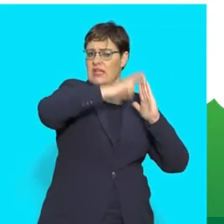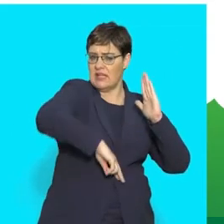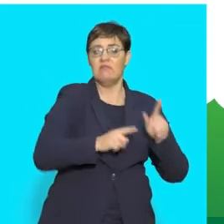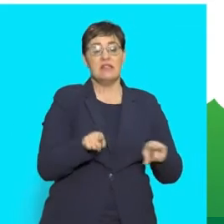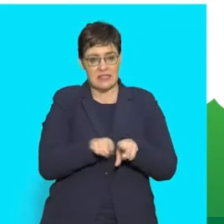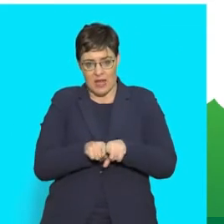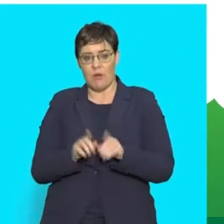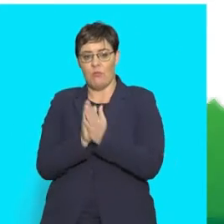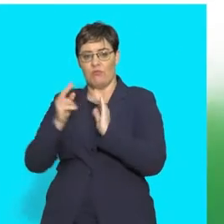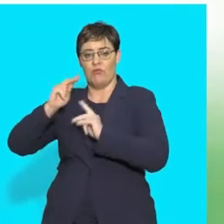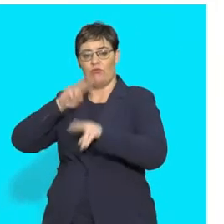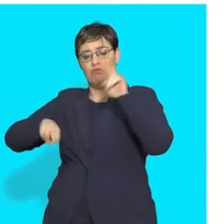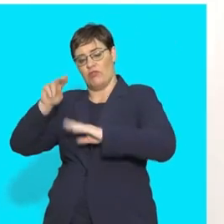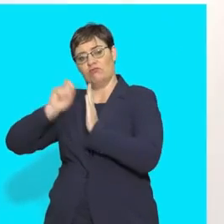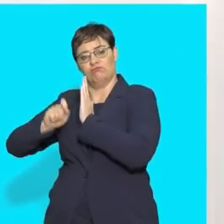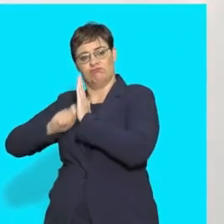book review.